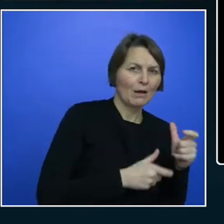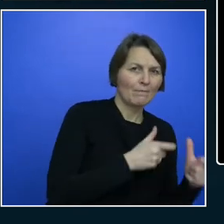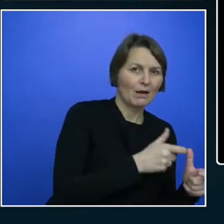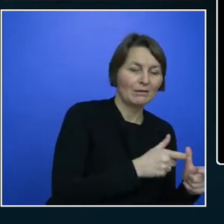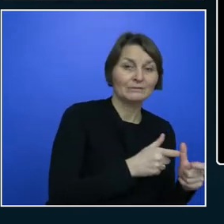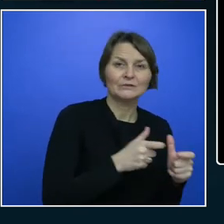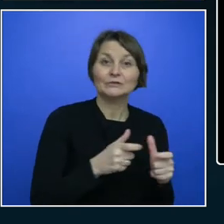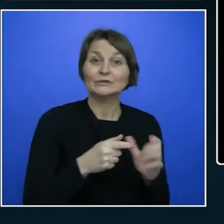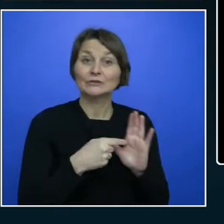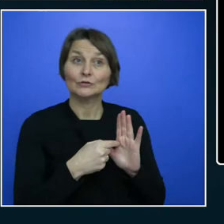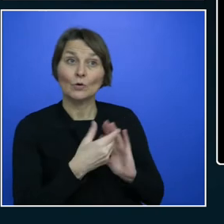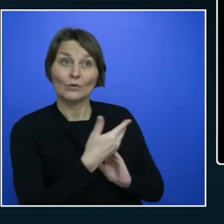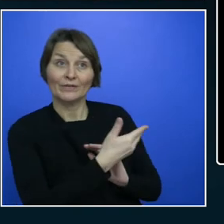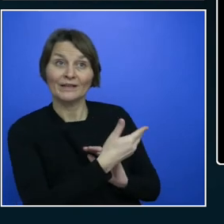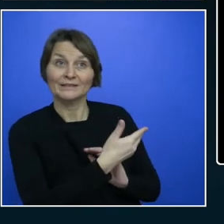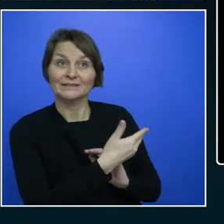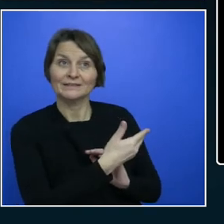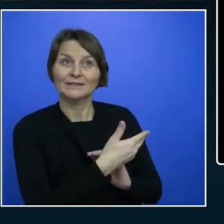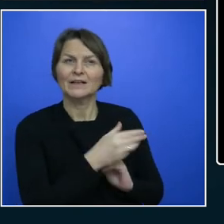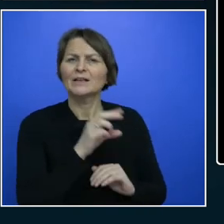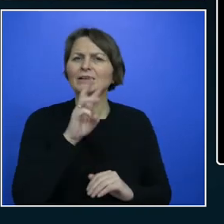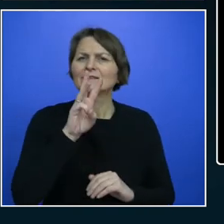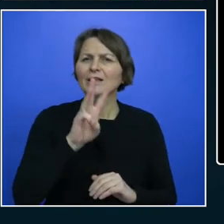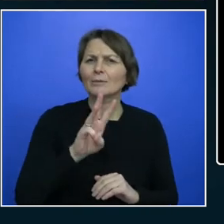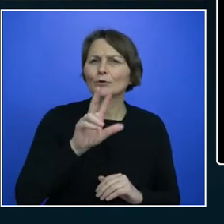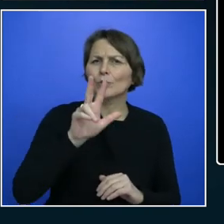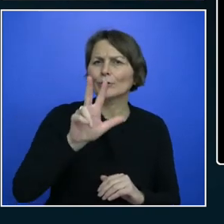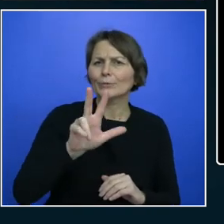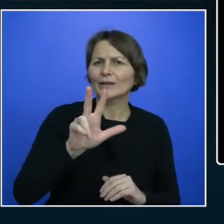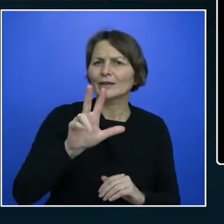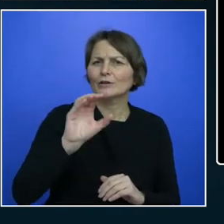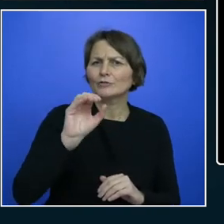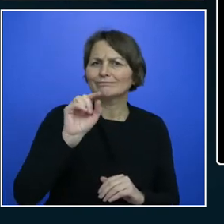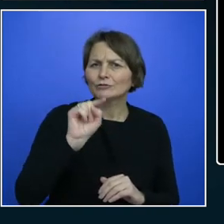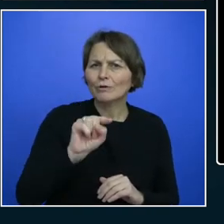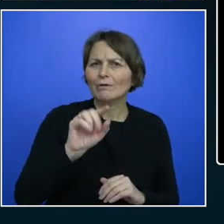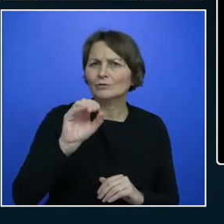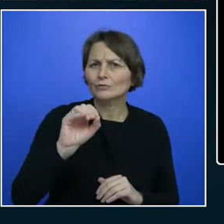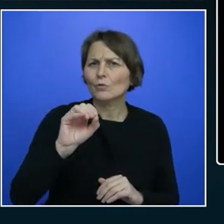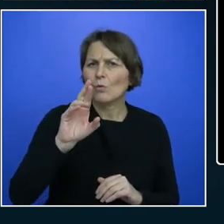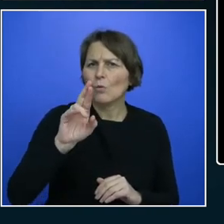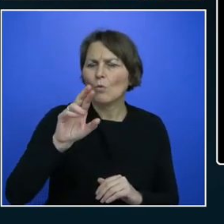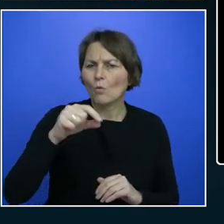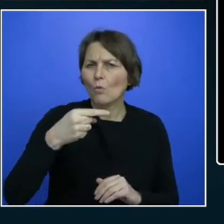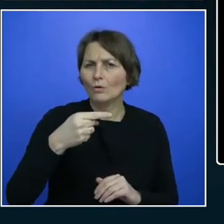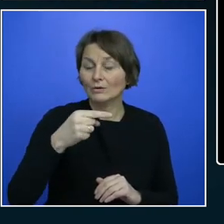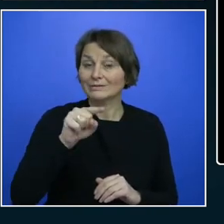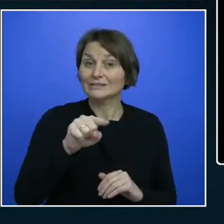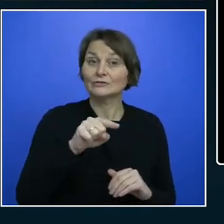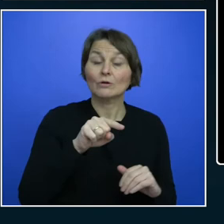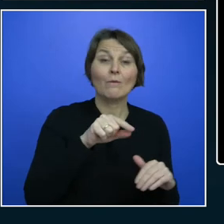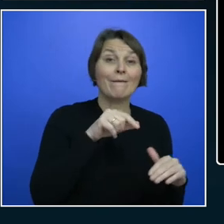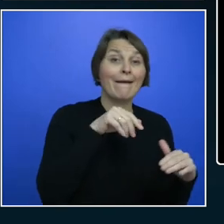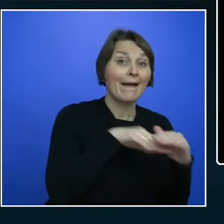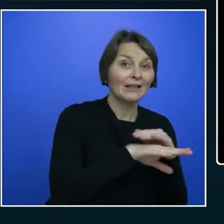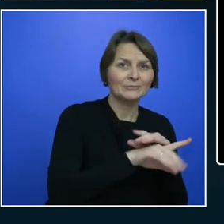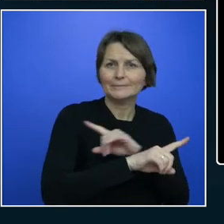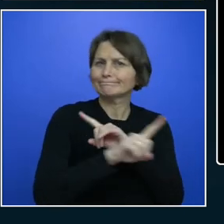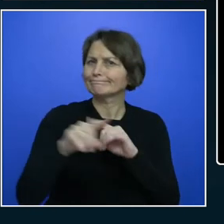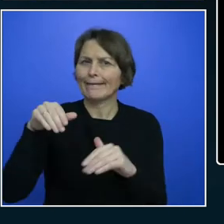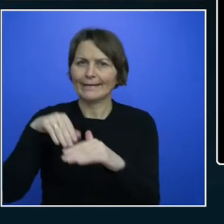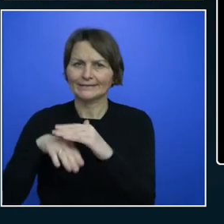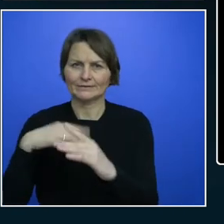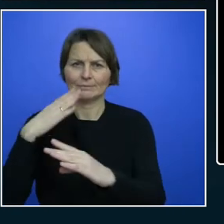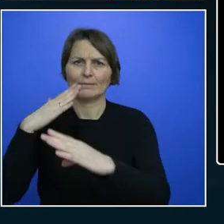W3.org accessible before and after demonstration. So I've got my inaccessible page and my accessible page. I click on my accessible page.